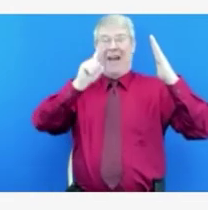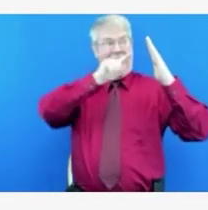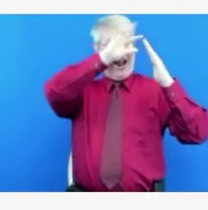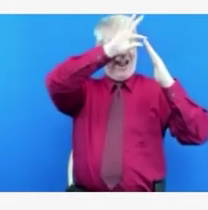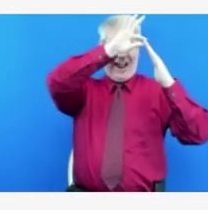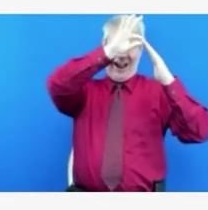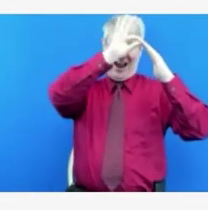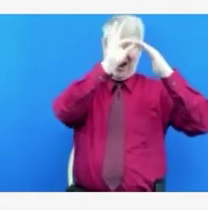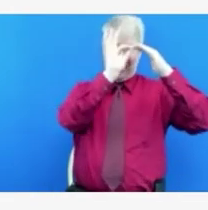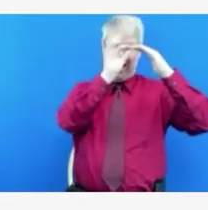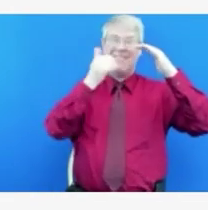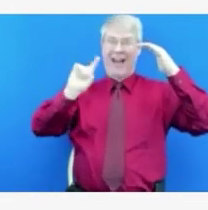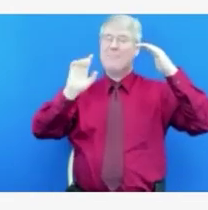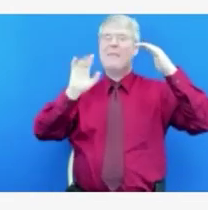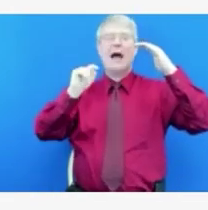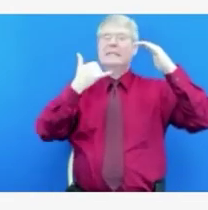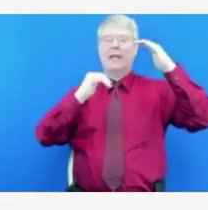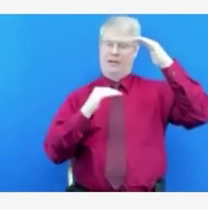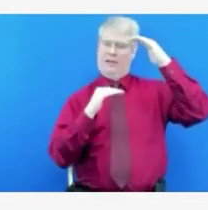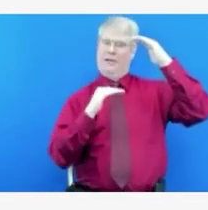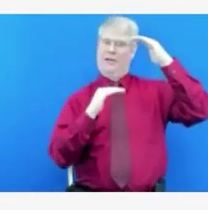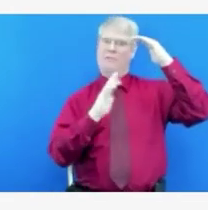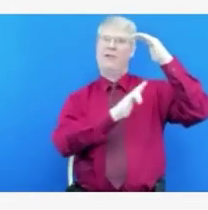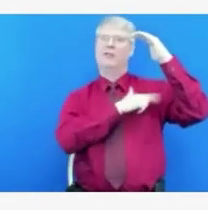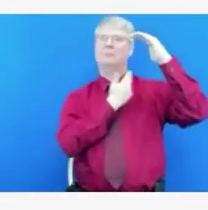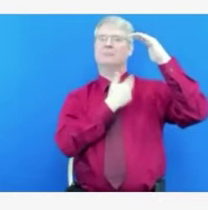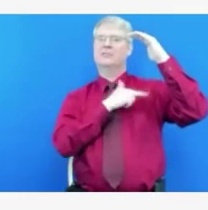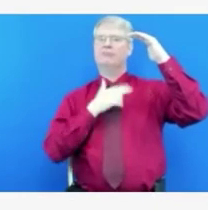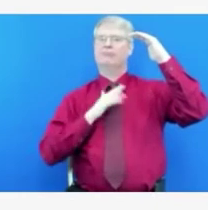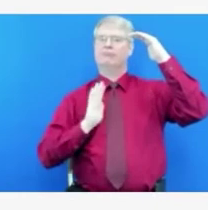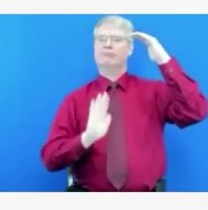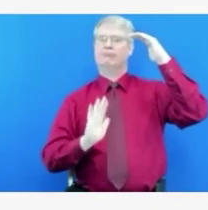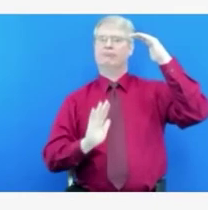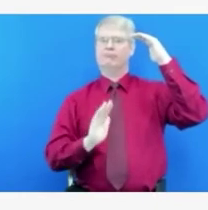average in the hospital last week, down from the prior week, slightly down.